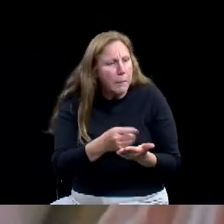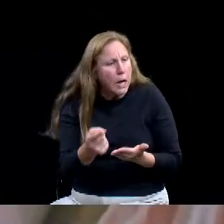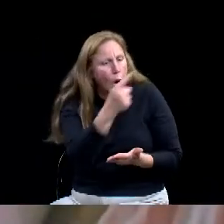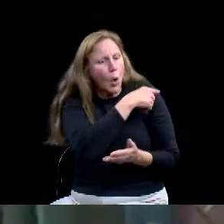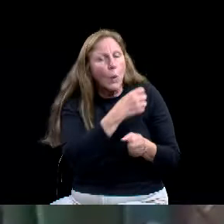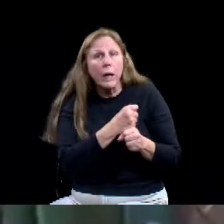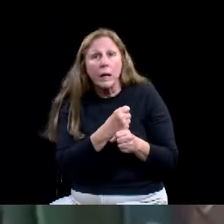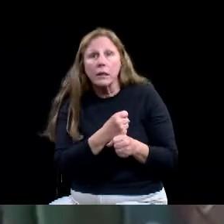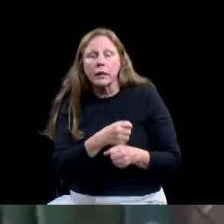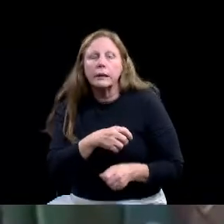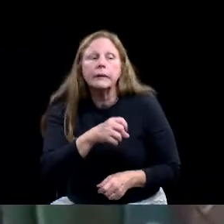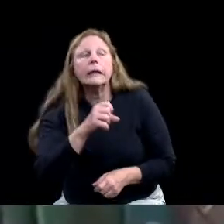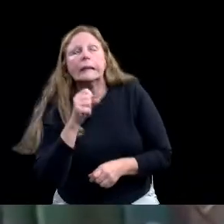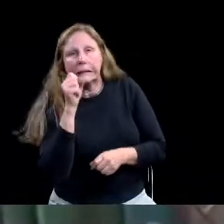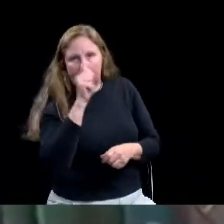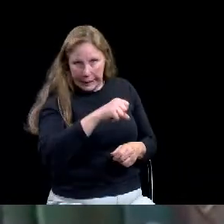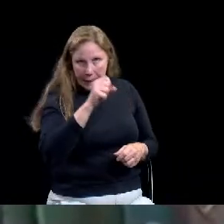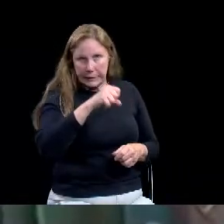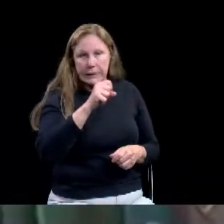Oh, that's awesome. Okay. Thank you.